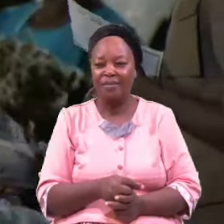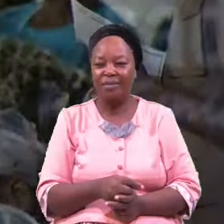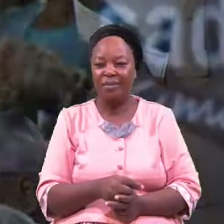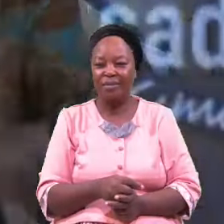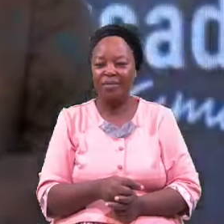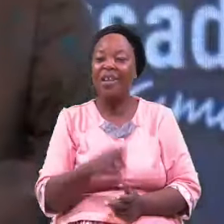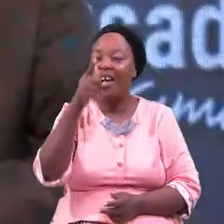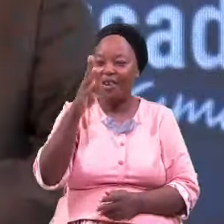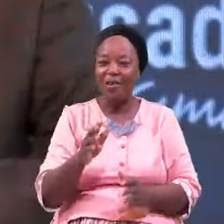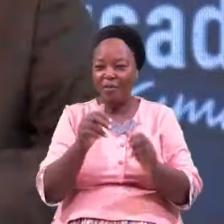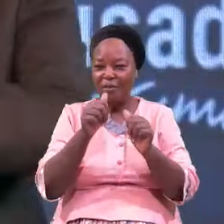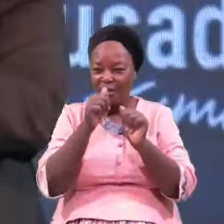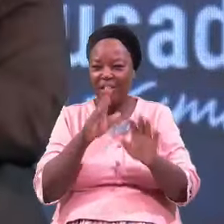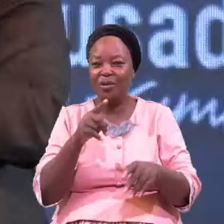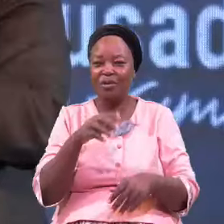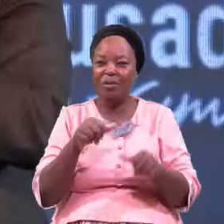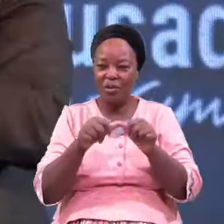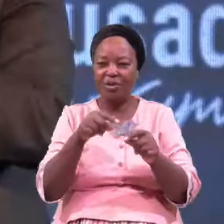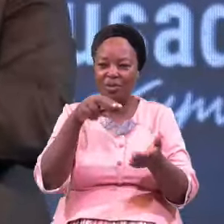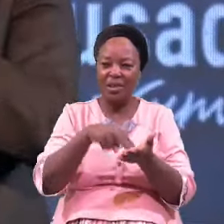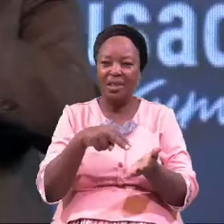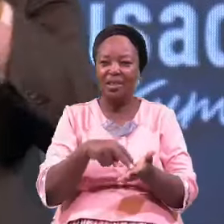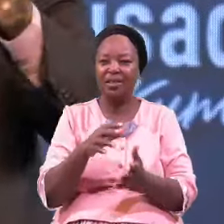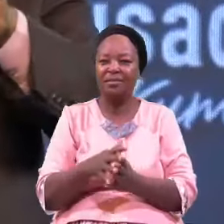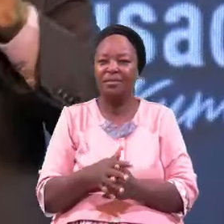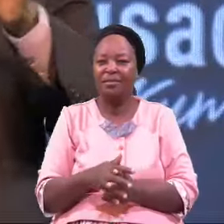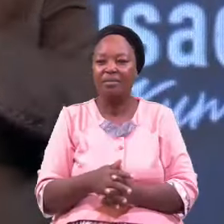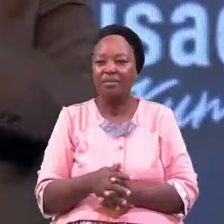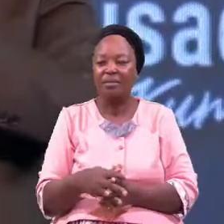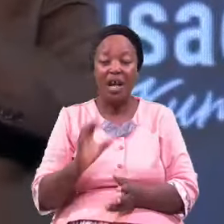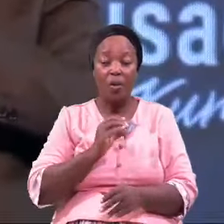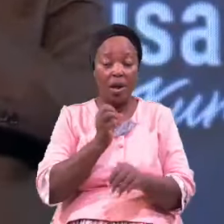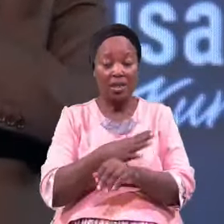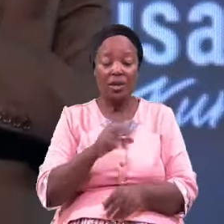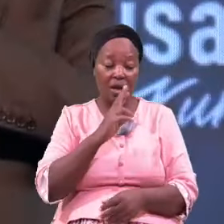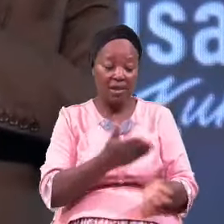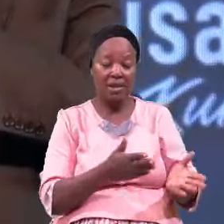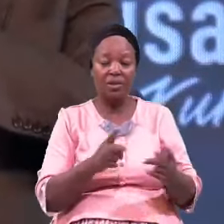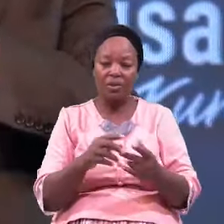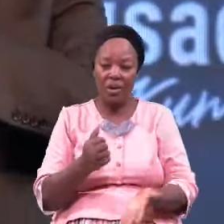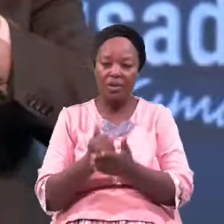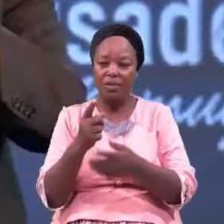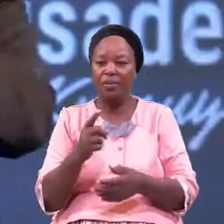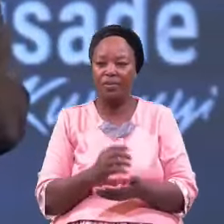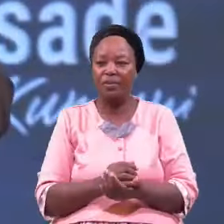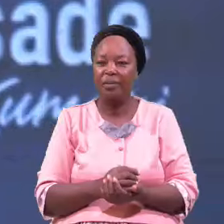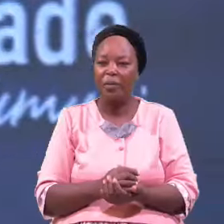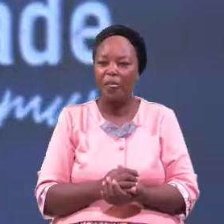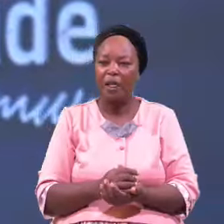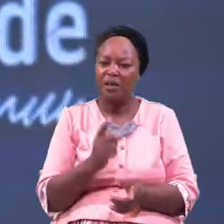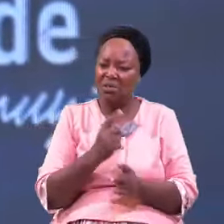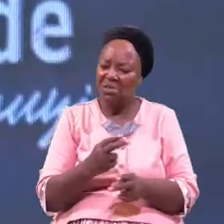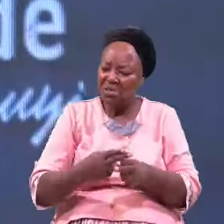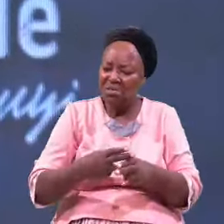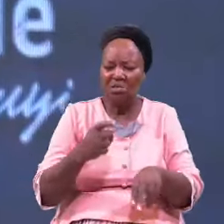Bless You Keep On Standing I Can Sell All Sade Very Briefly They